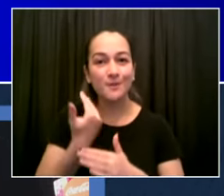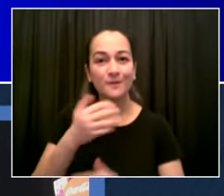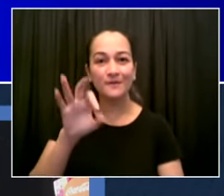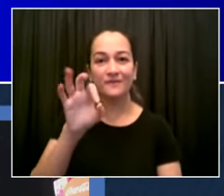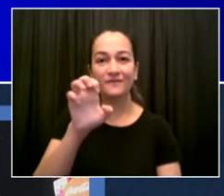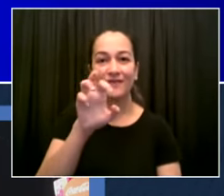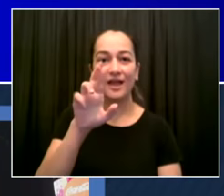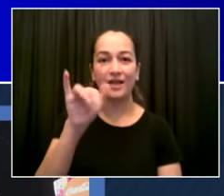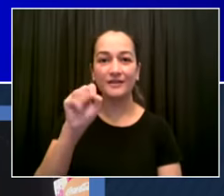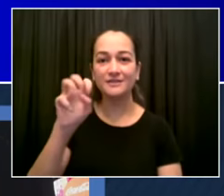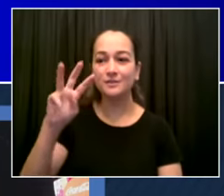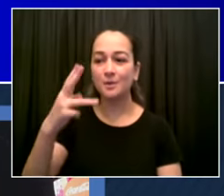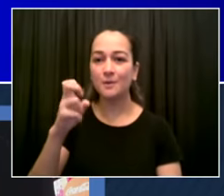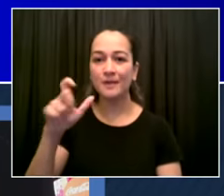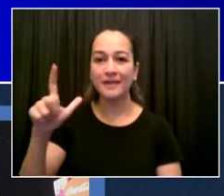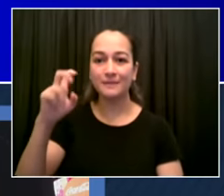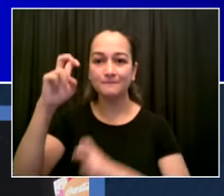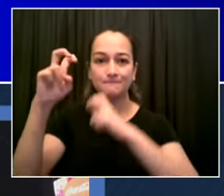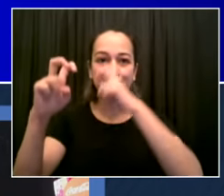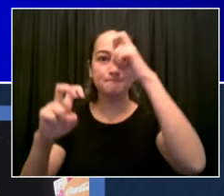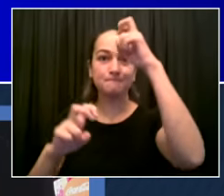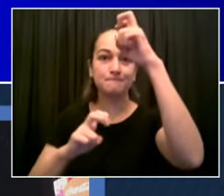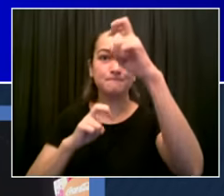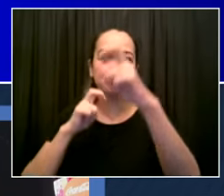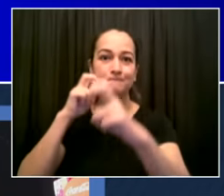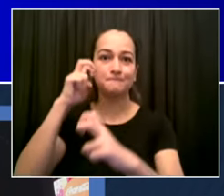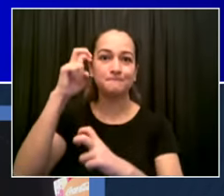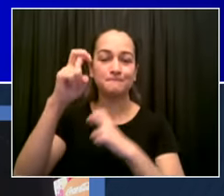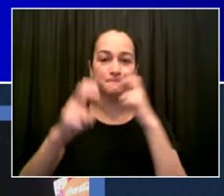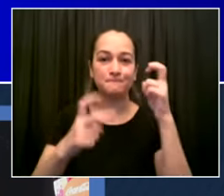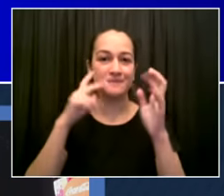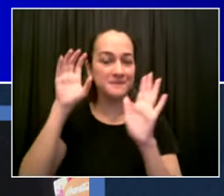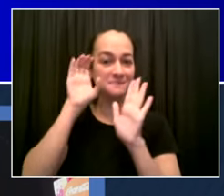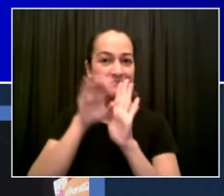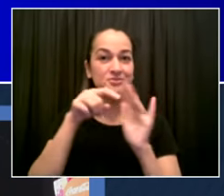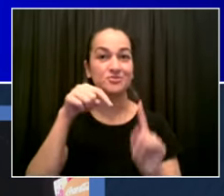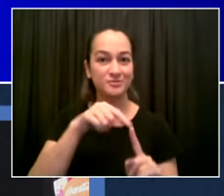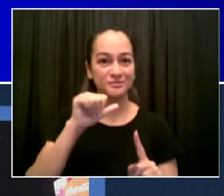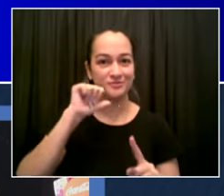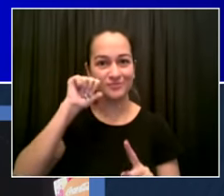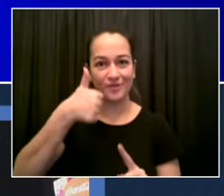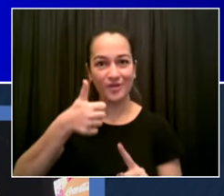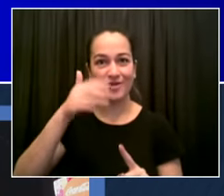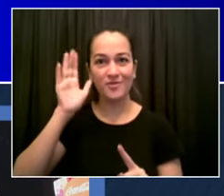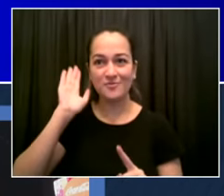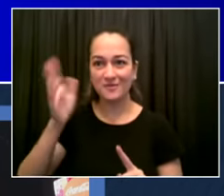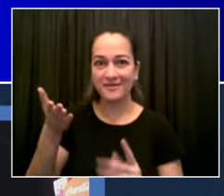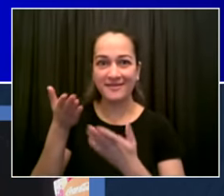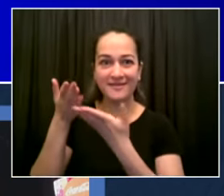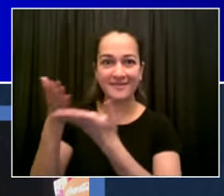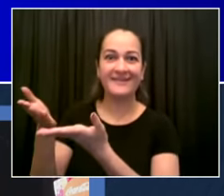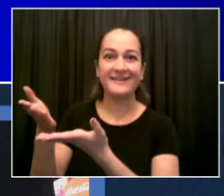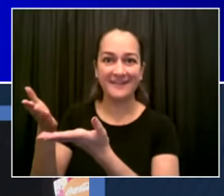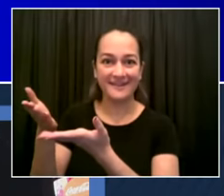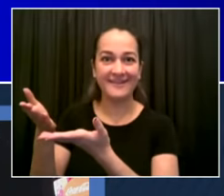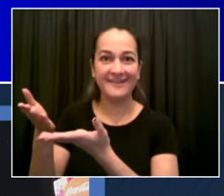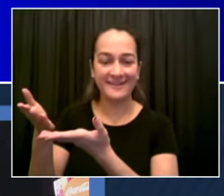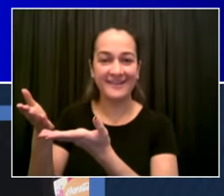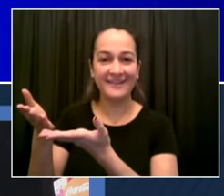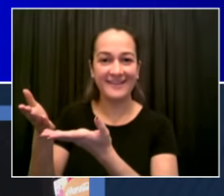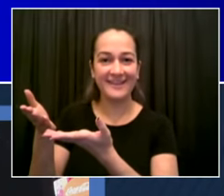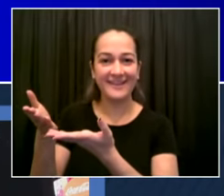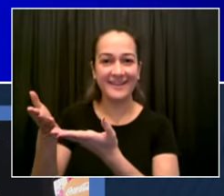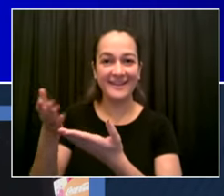even more energy and excitement to a place that's already synonymous with energy excitement and it's going to be a symbol of recovery